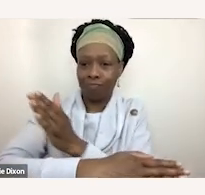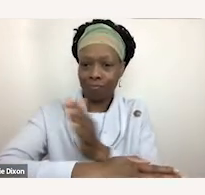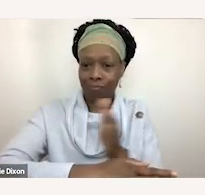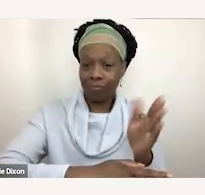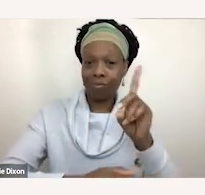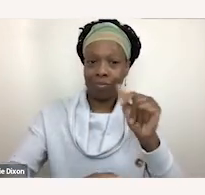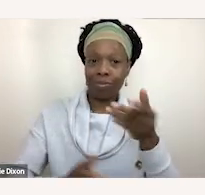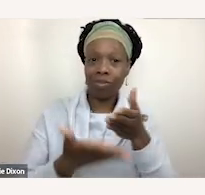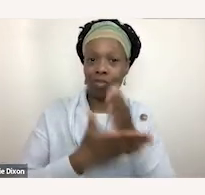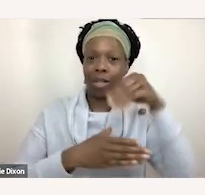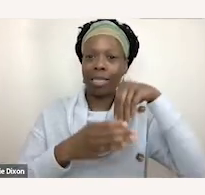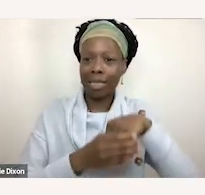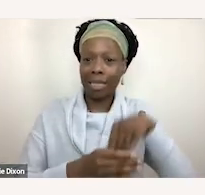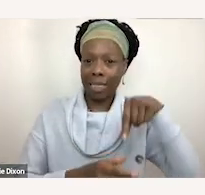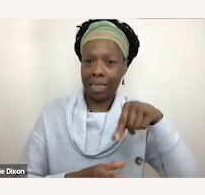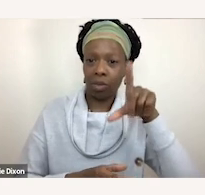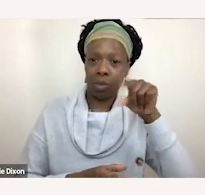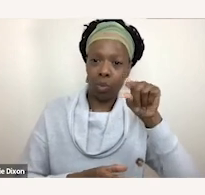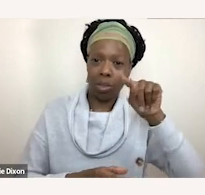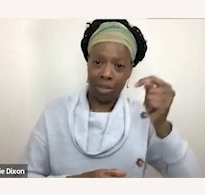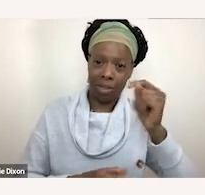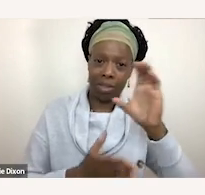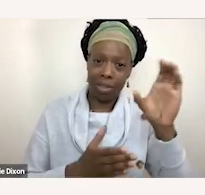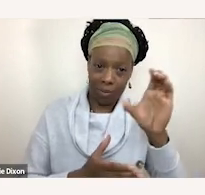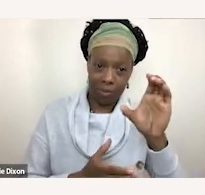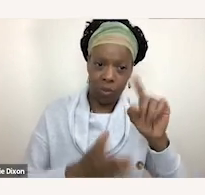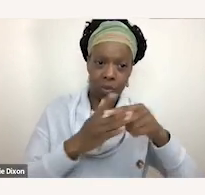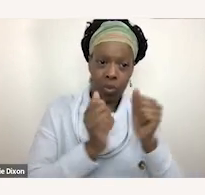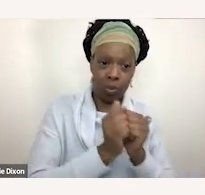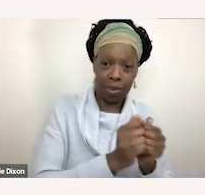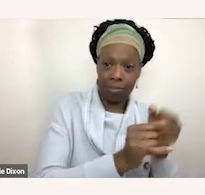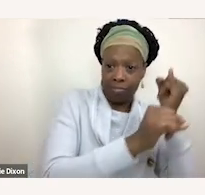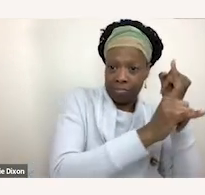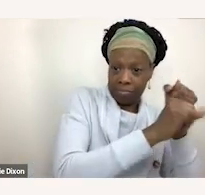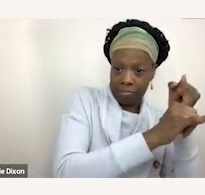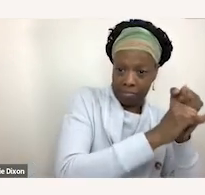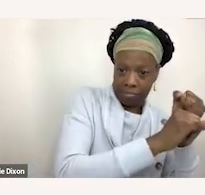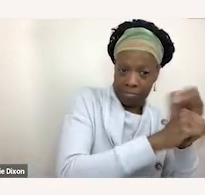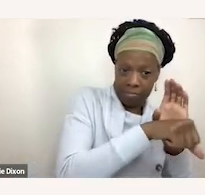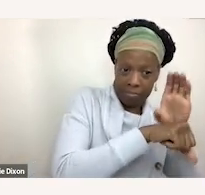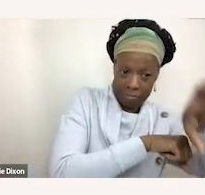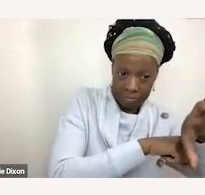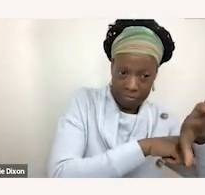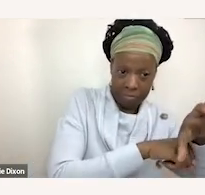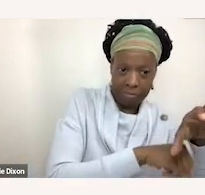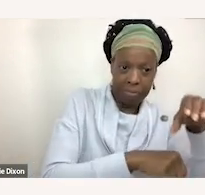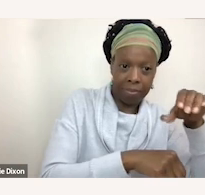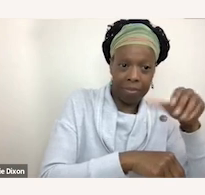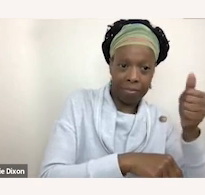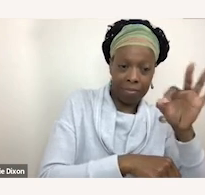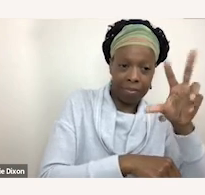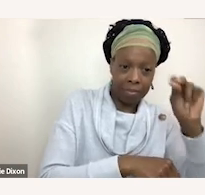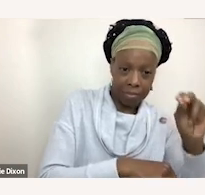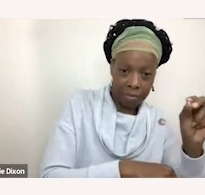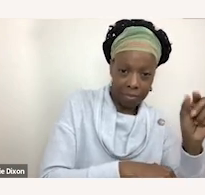we're going to go all the way from institutionalizations beginnings in the 1930s through the